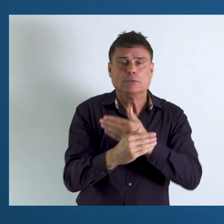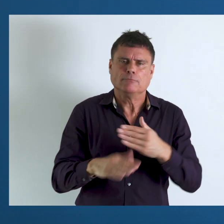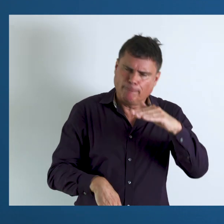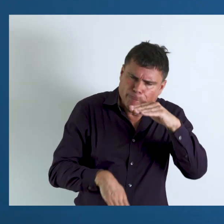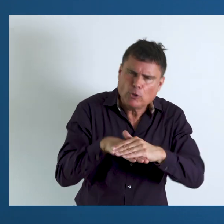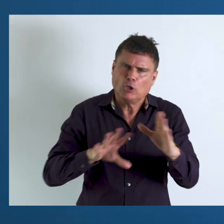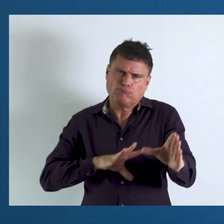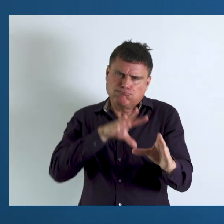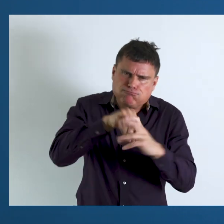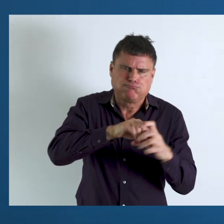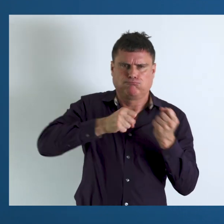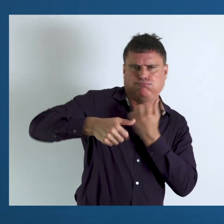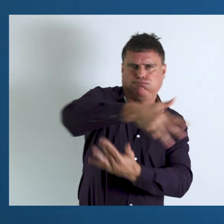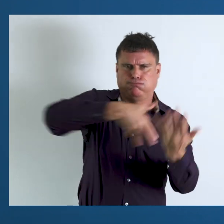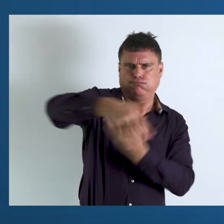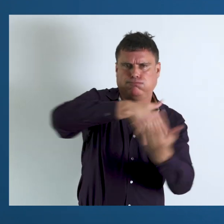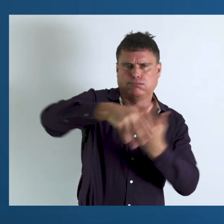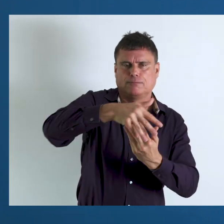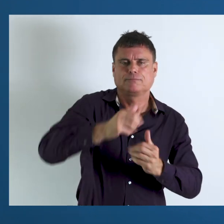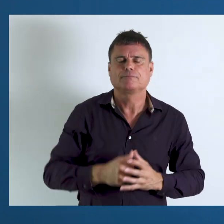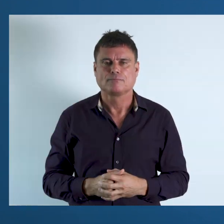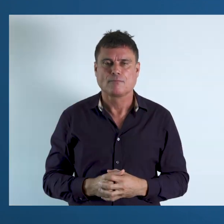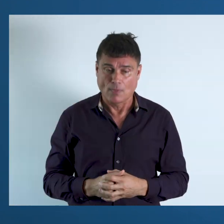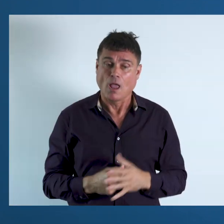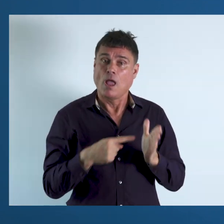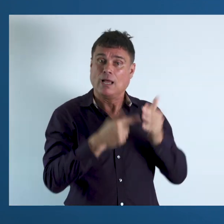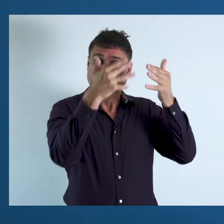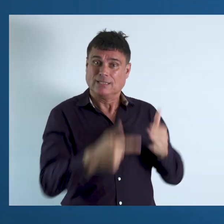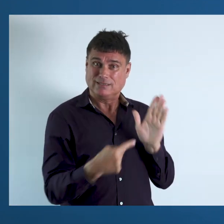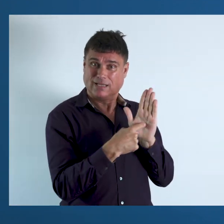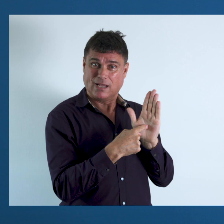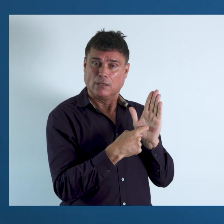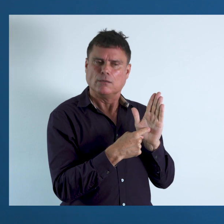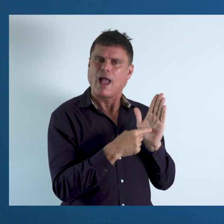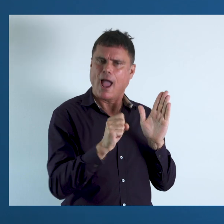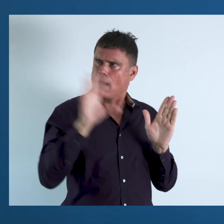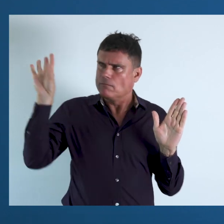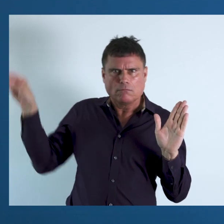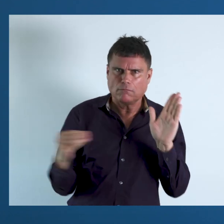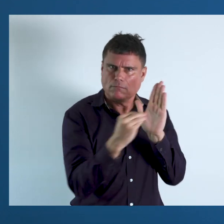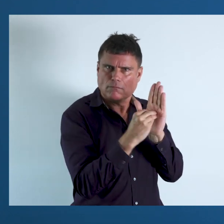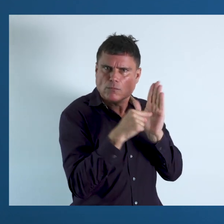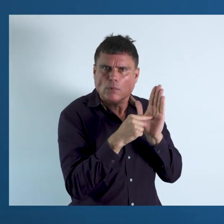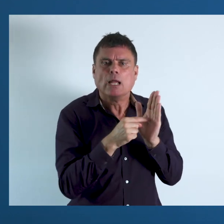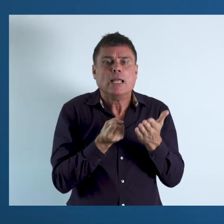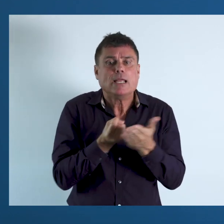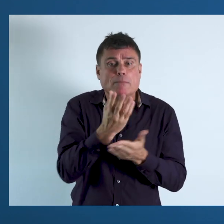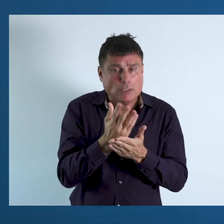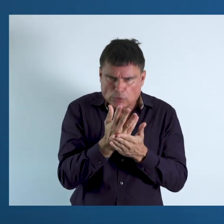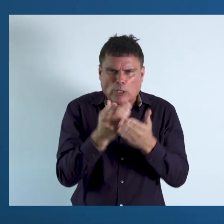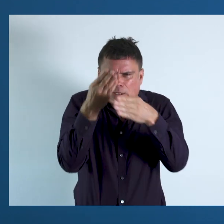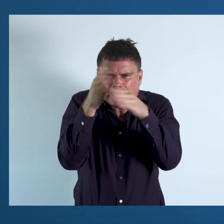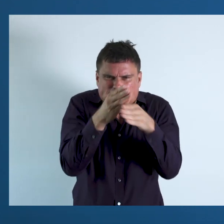participation of persons with disabilities. And there is a role for data in that. That the information